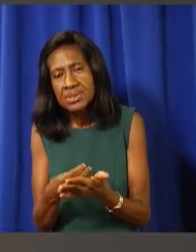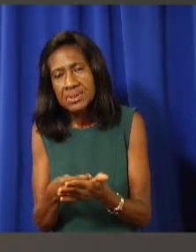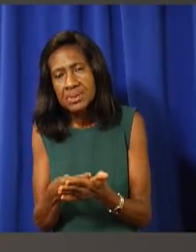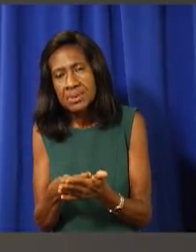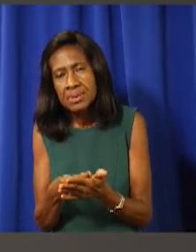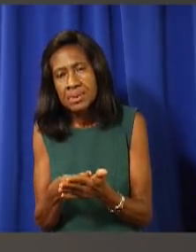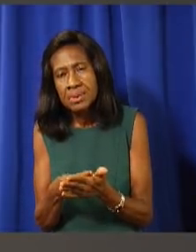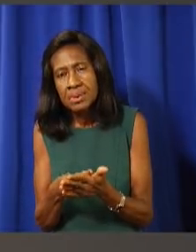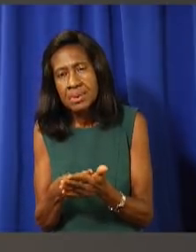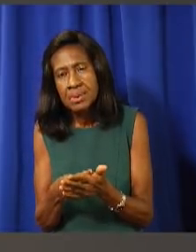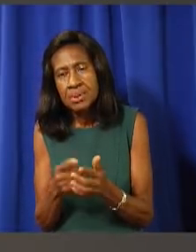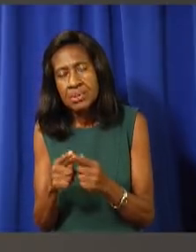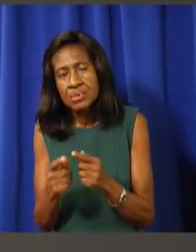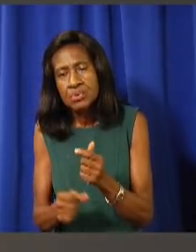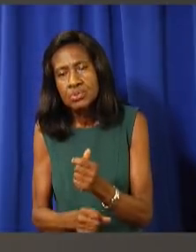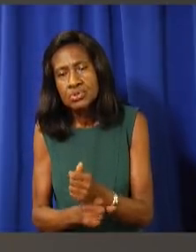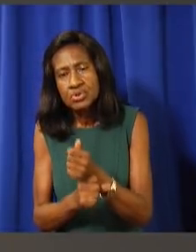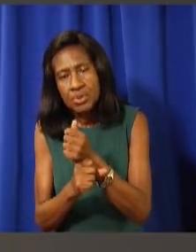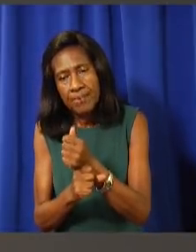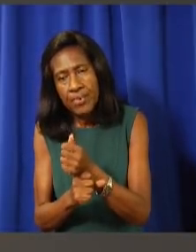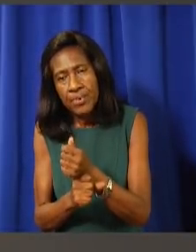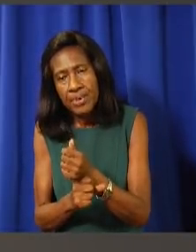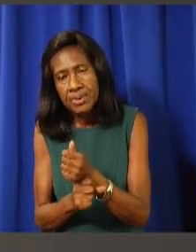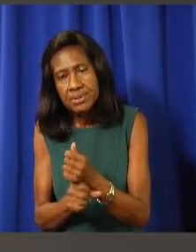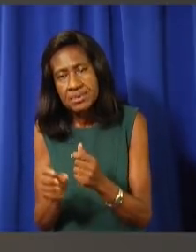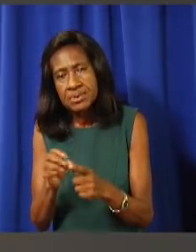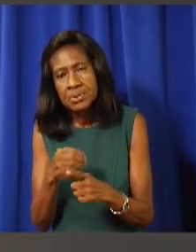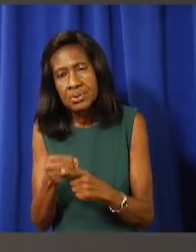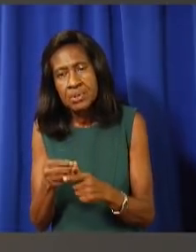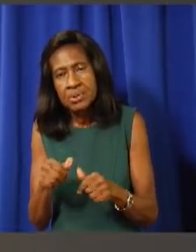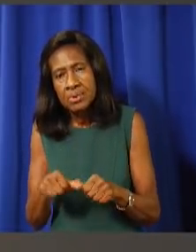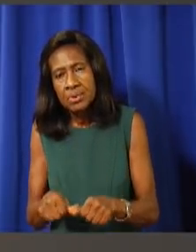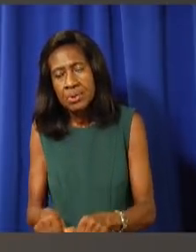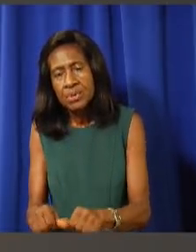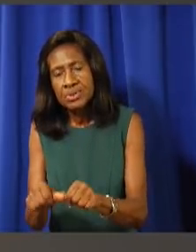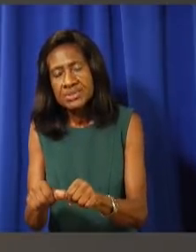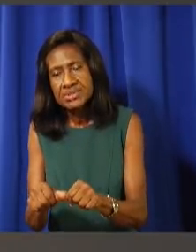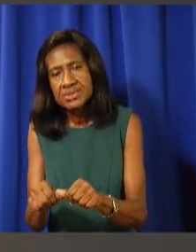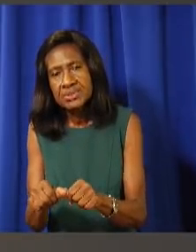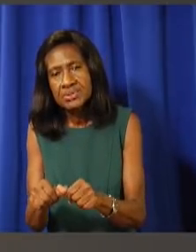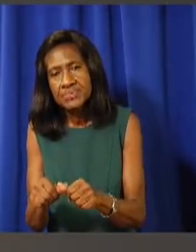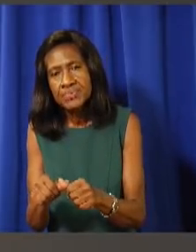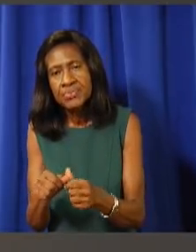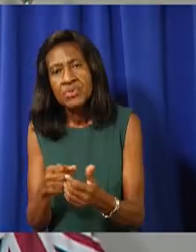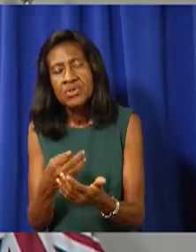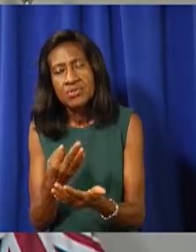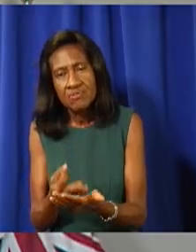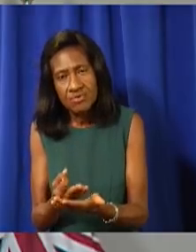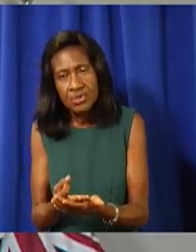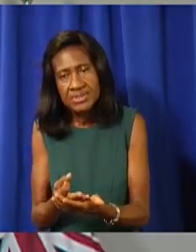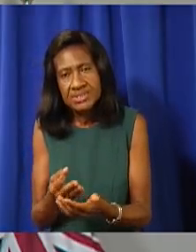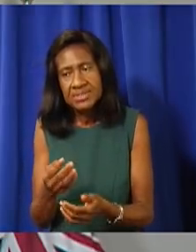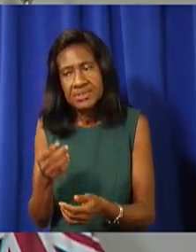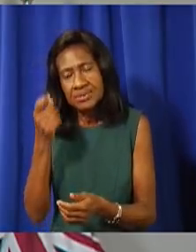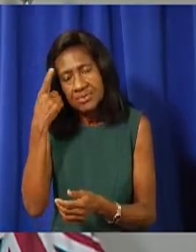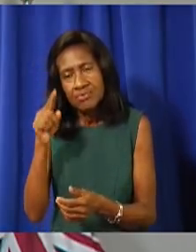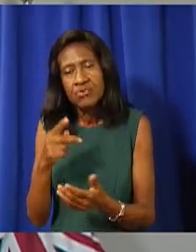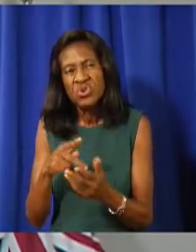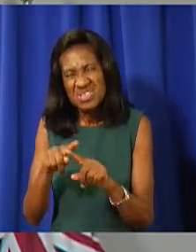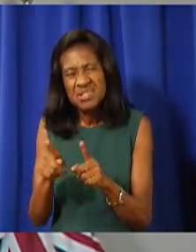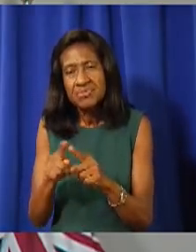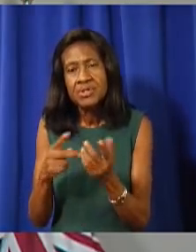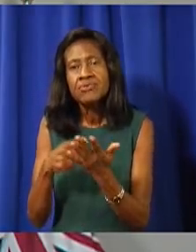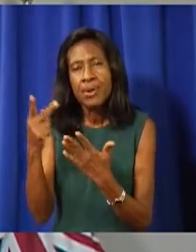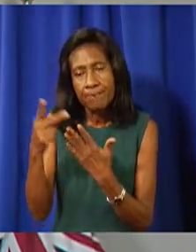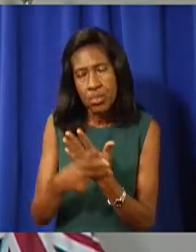support and, or continue the, um, various funding programs right now? Well, I want to just clarify, um,